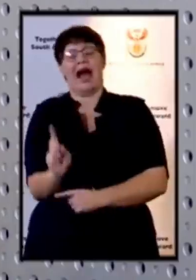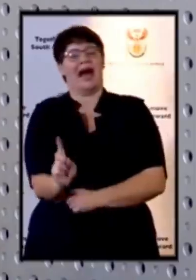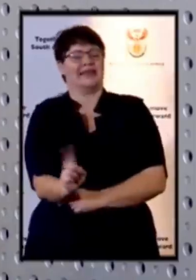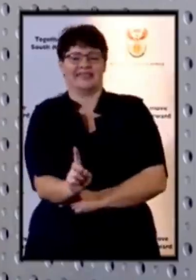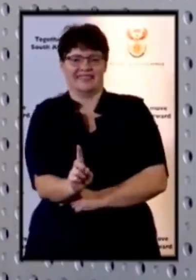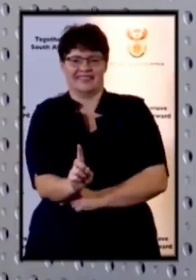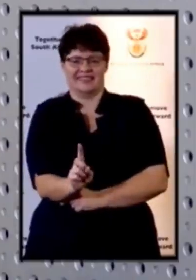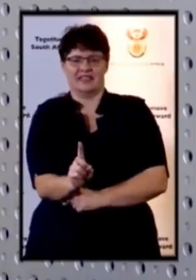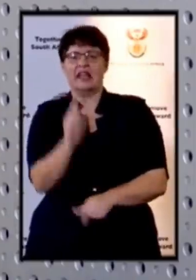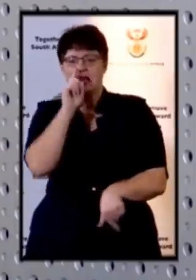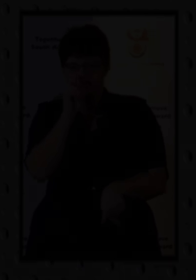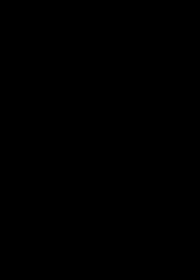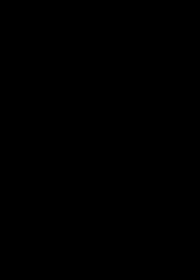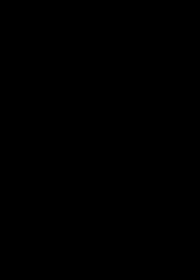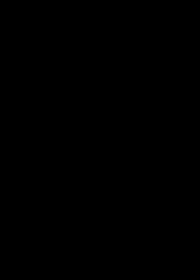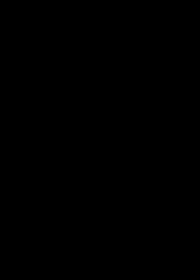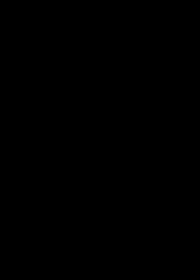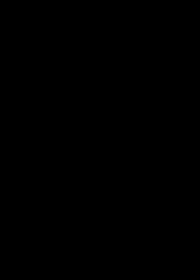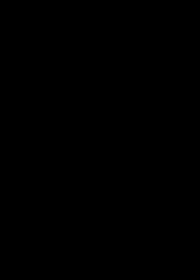has to be an orderly way